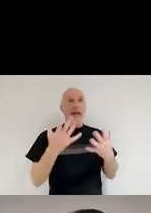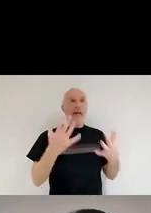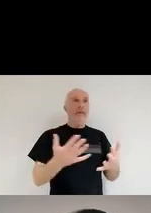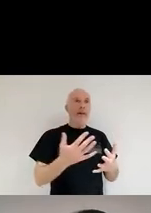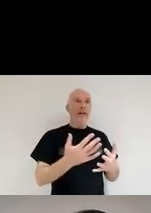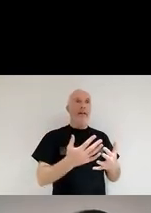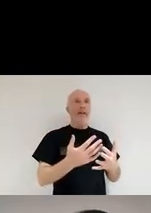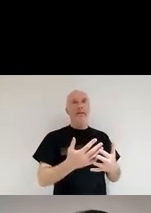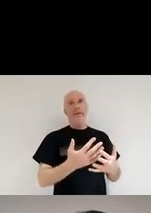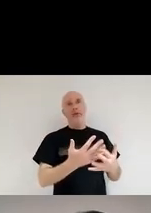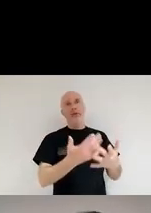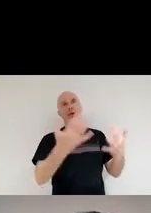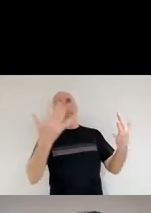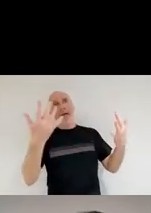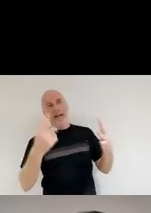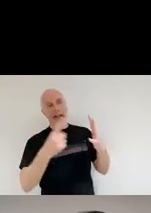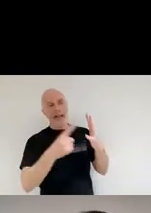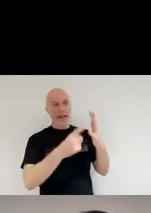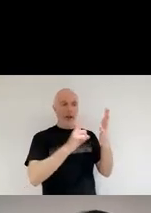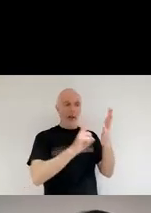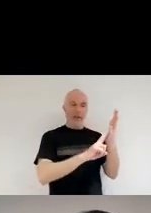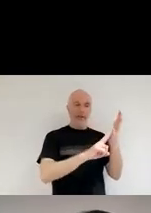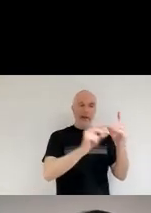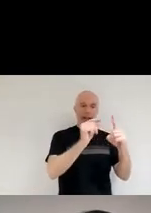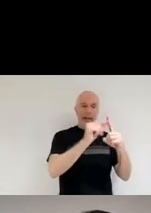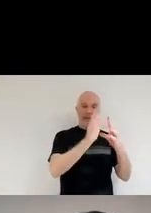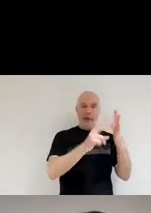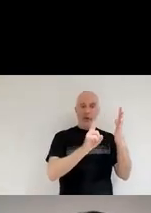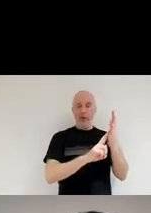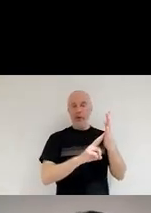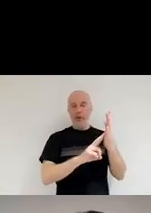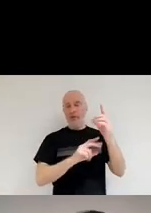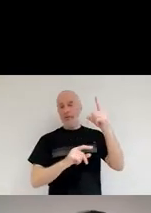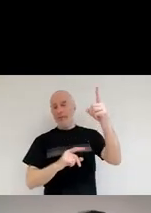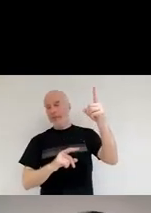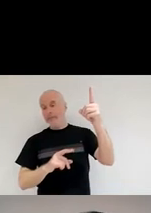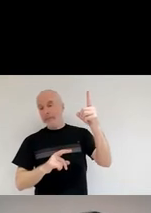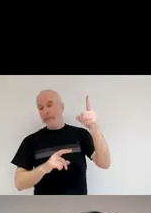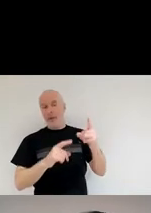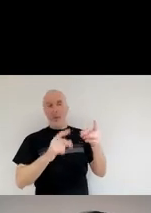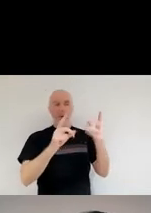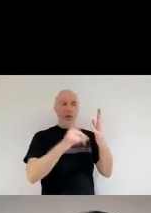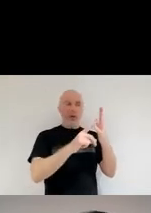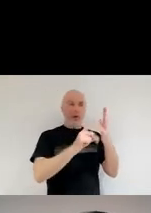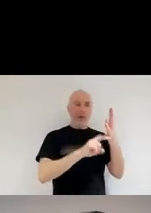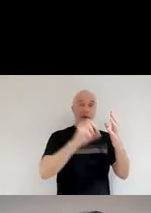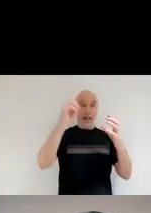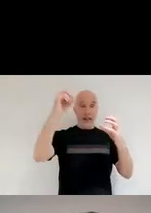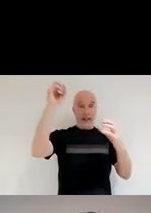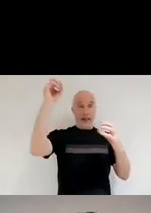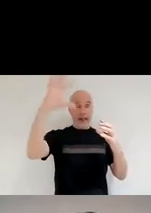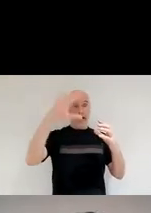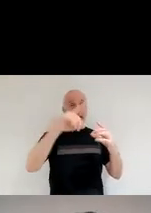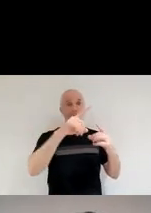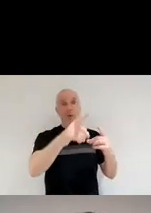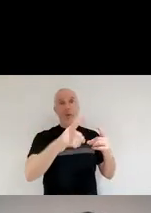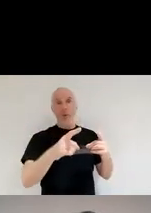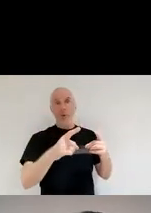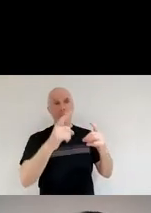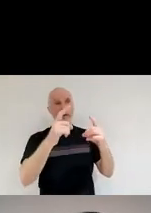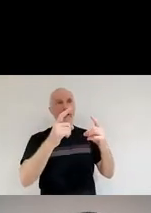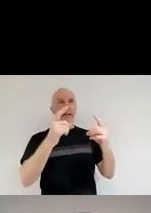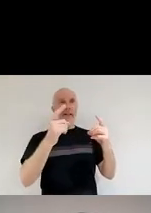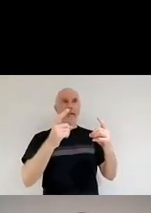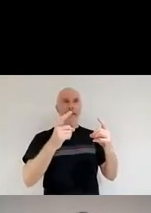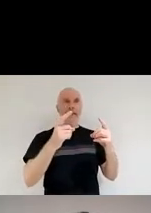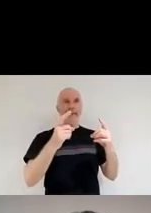UV photons of UV light or if you have temperatures that are very high, your